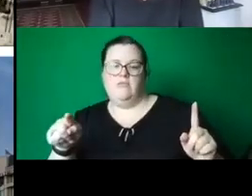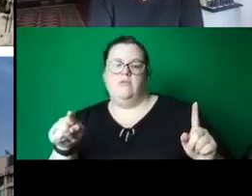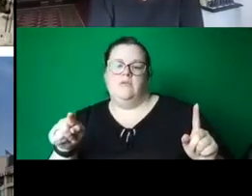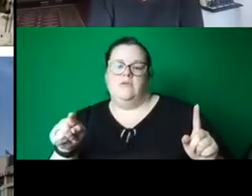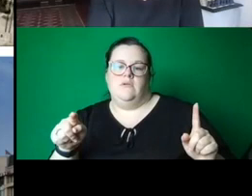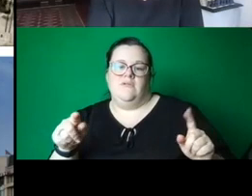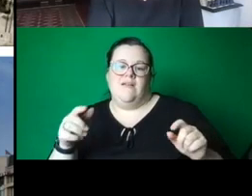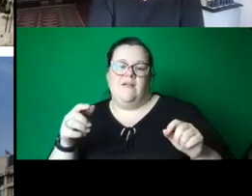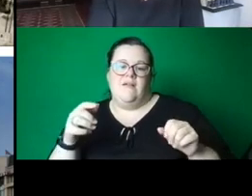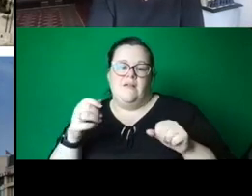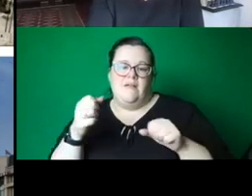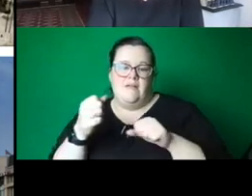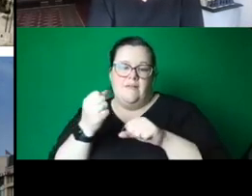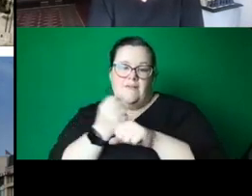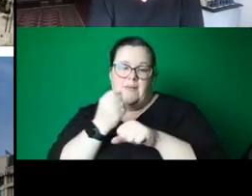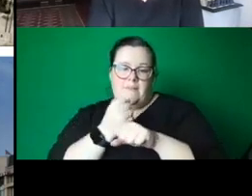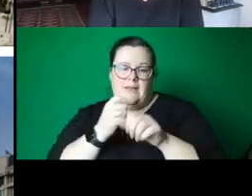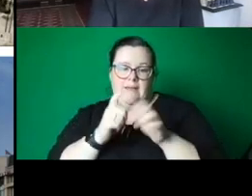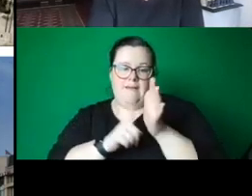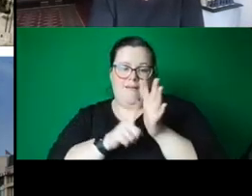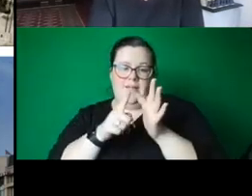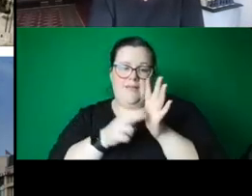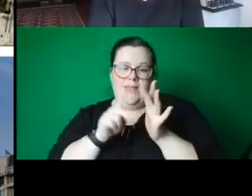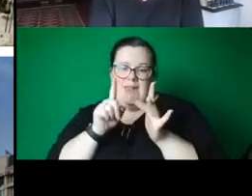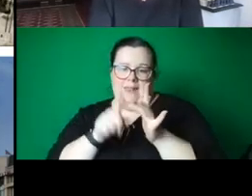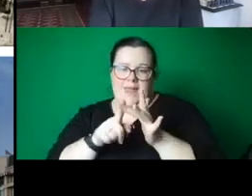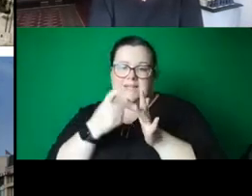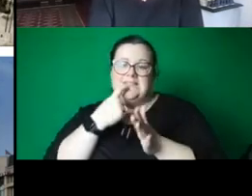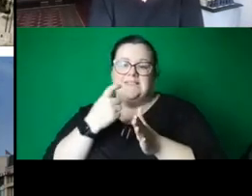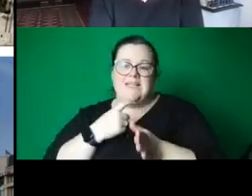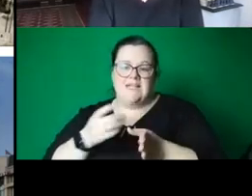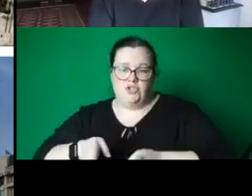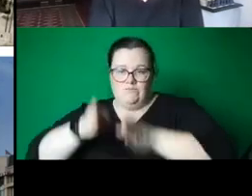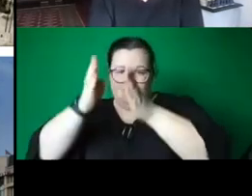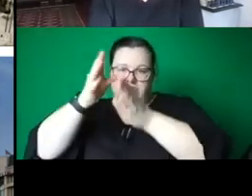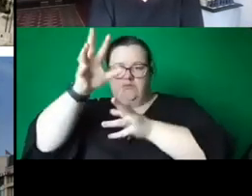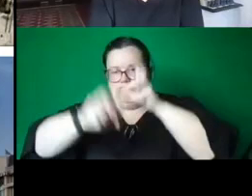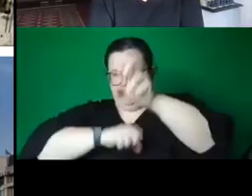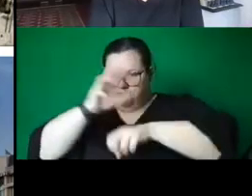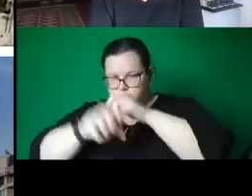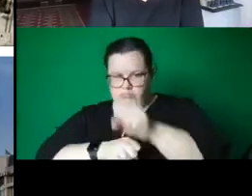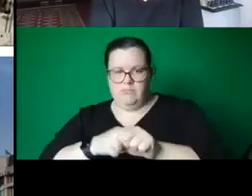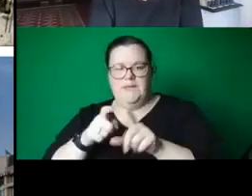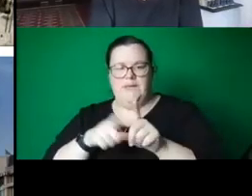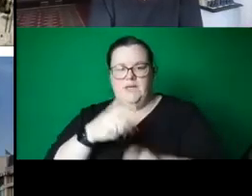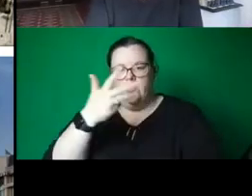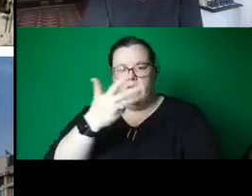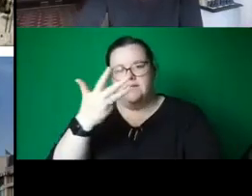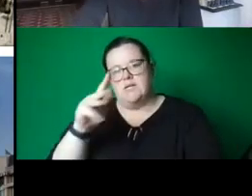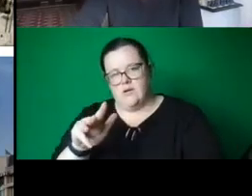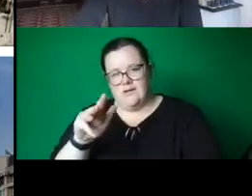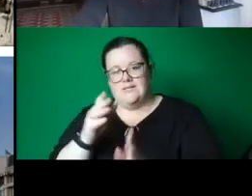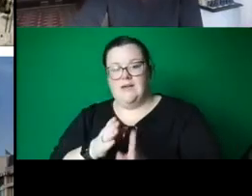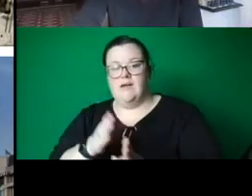torn down in 1990, and to the full devastation of the Civil War, and now to the Freedom Square.